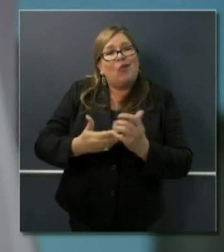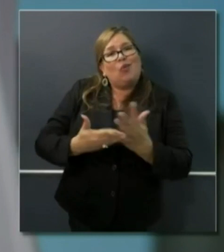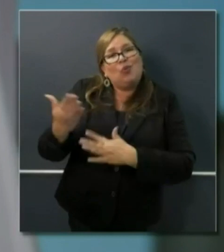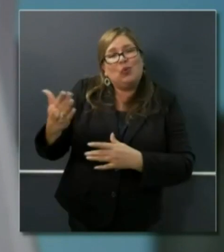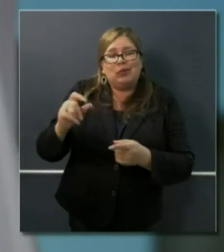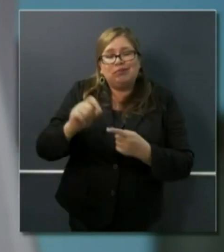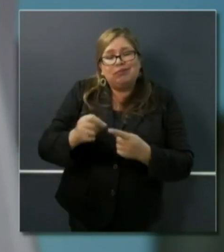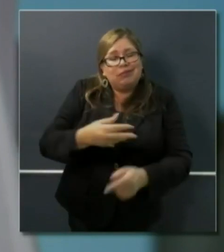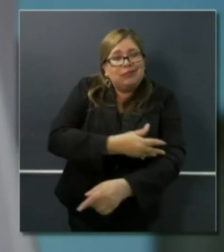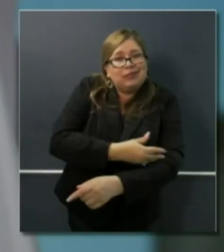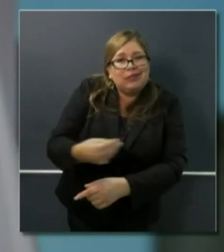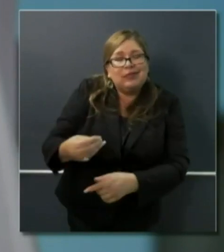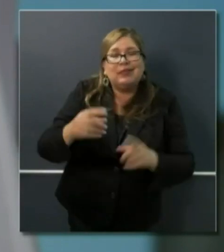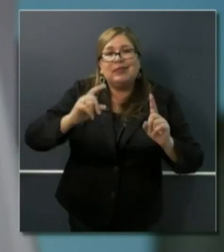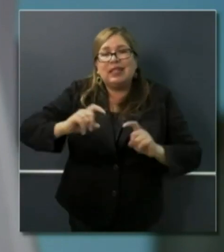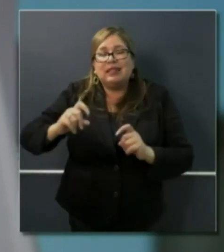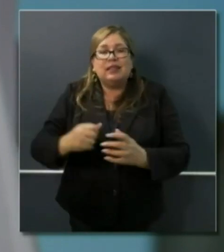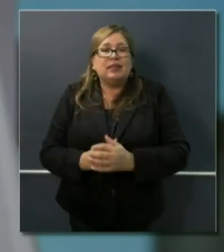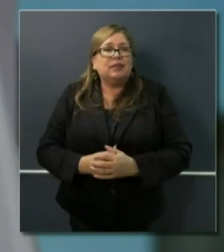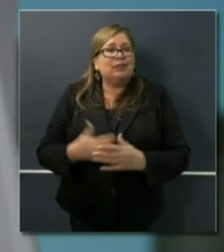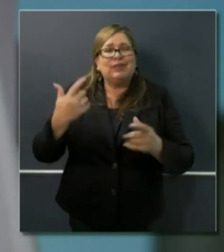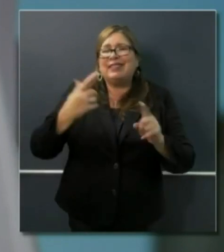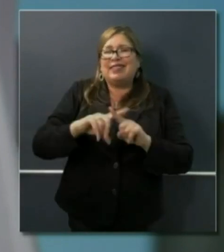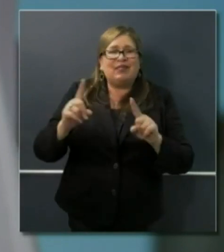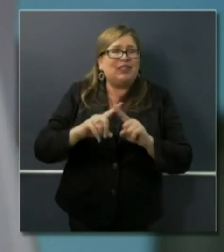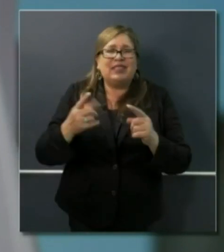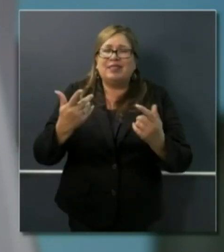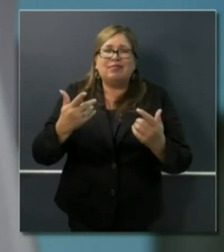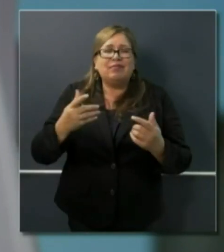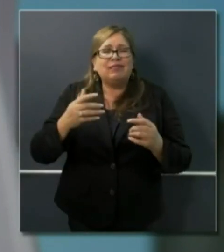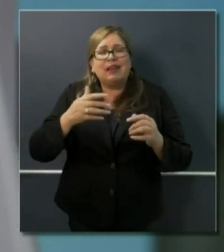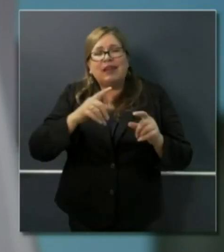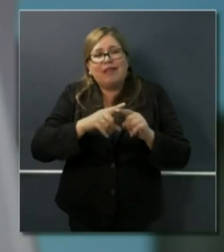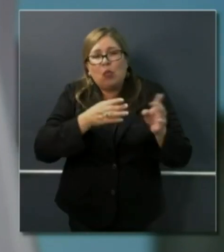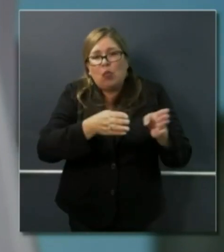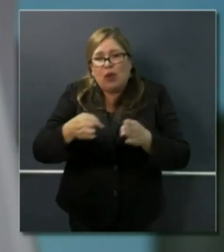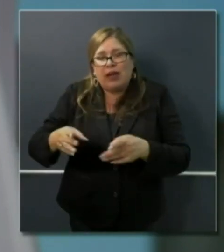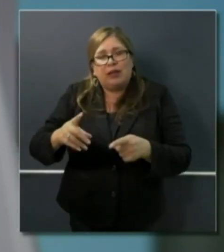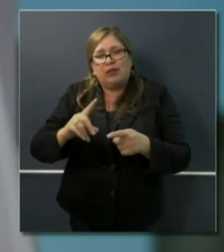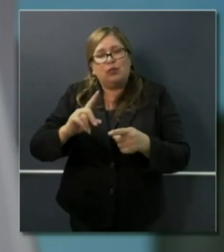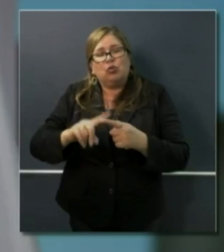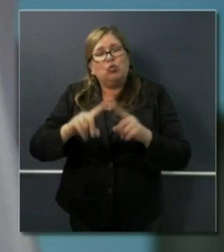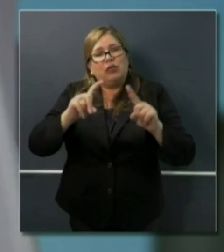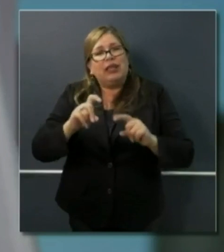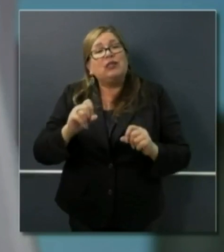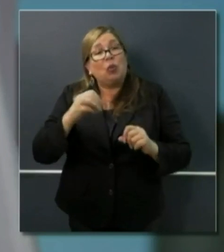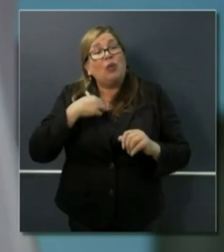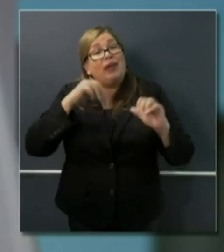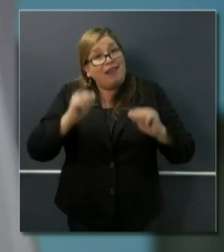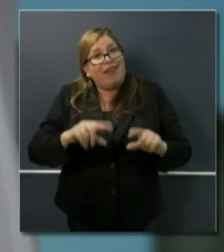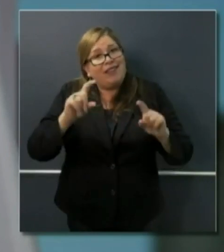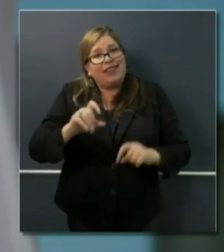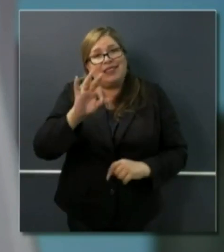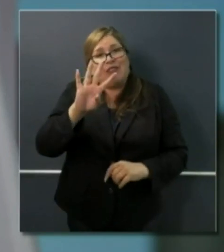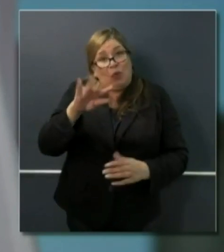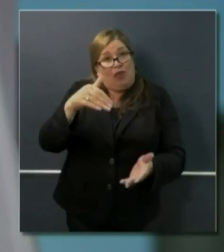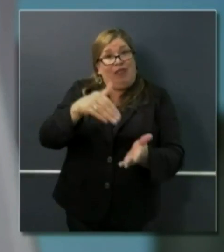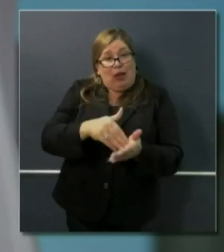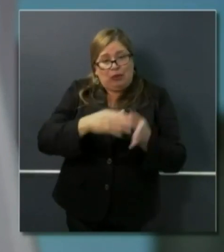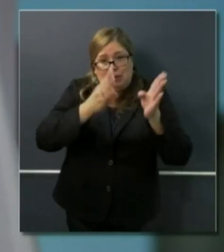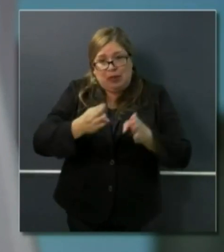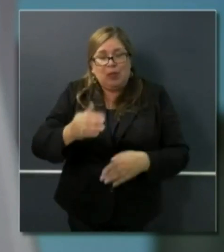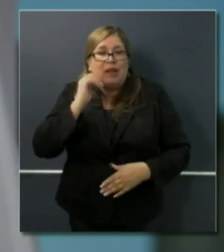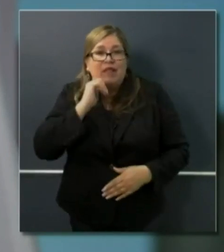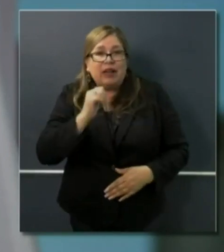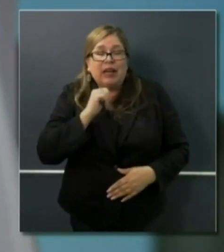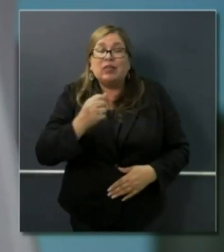tests, additional instruments coming to augment that 94,000 a day. We look forward to seeing that number